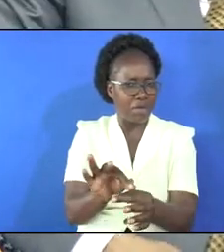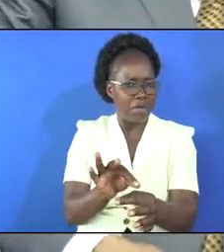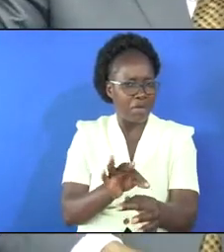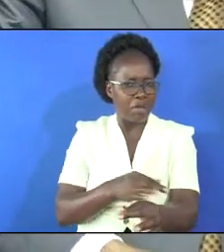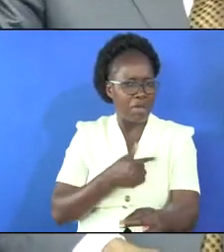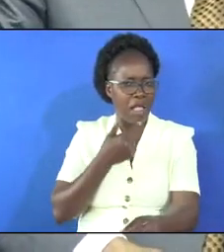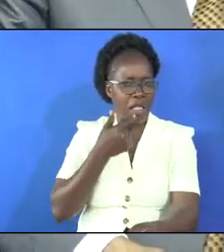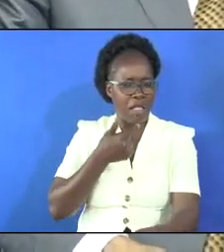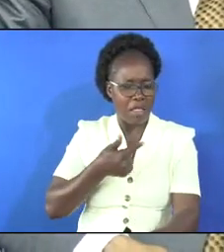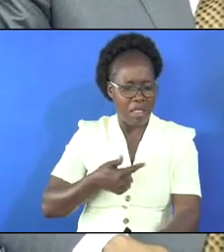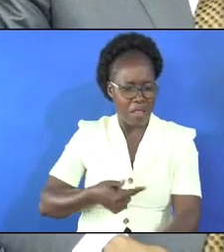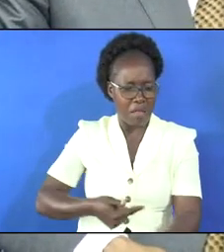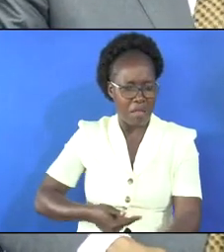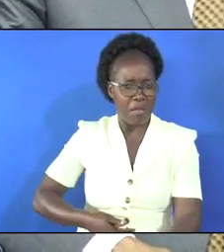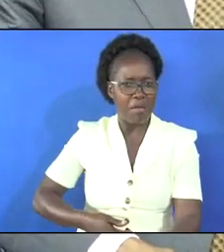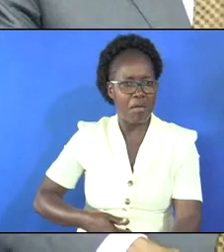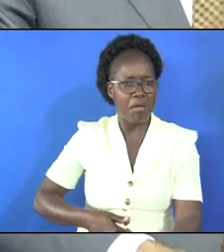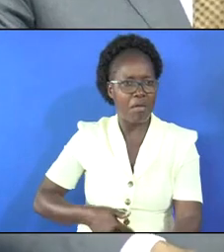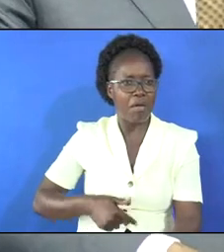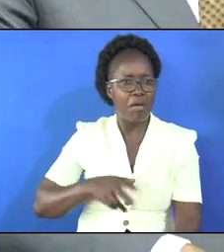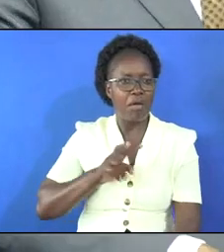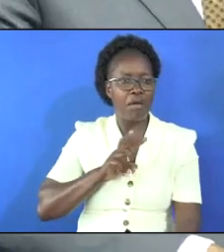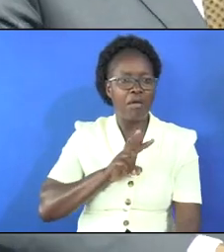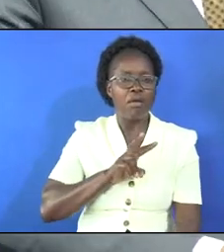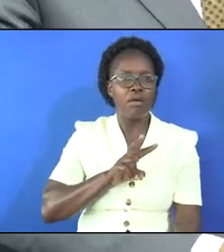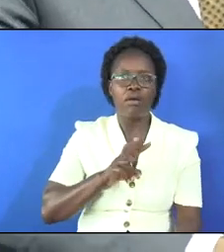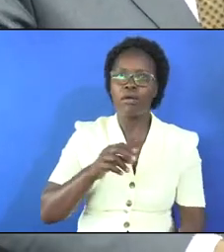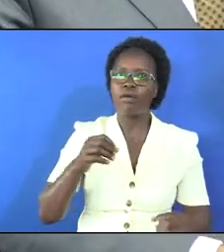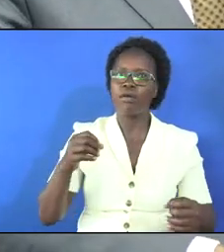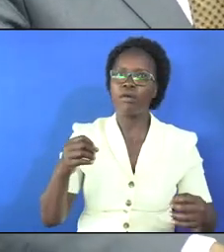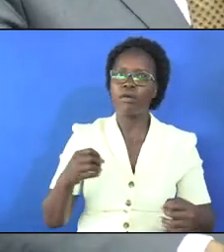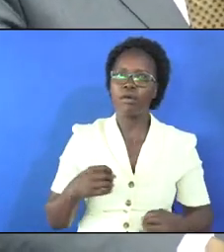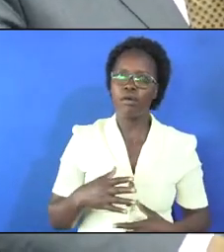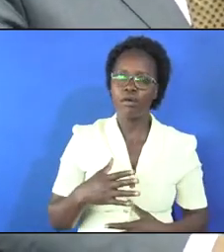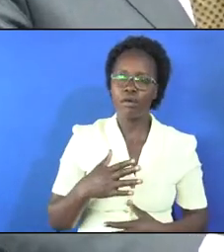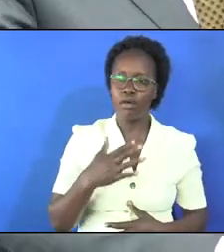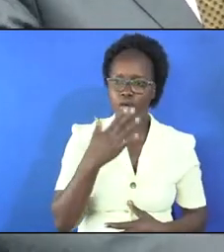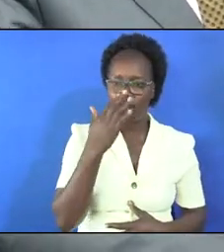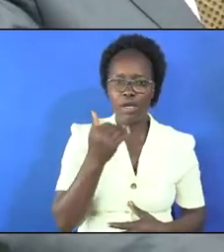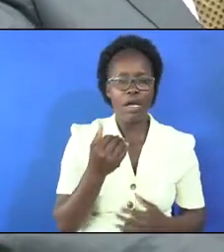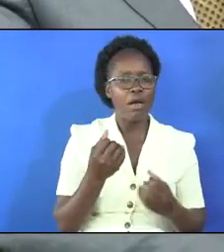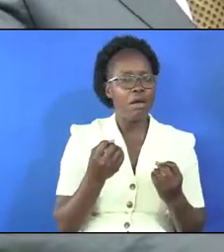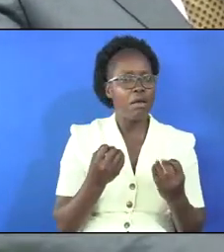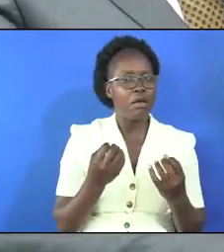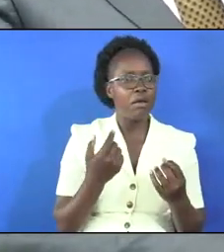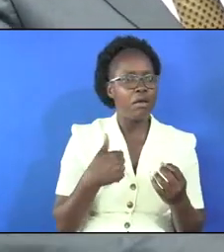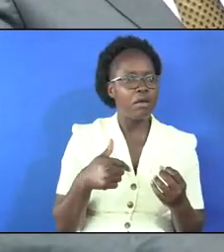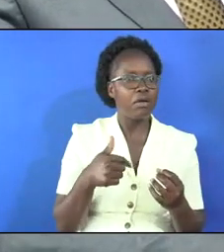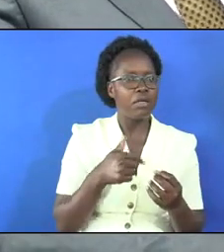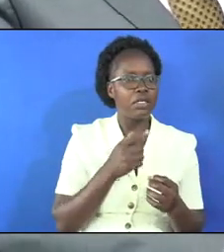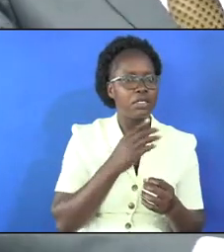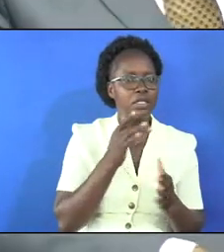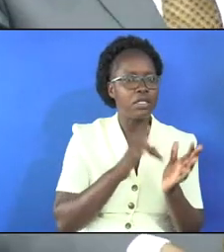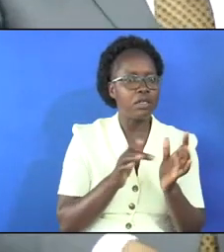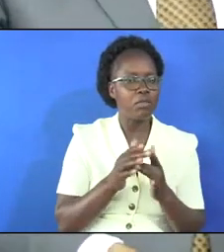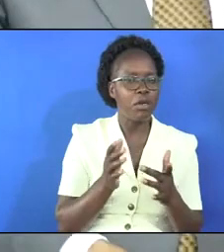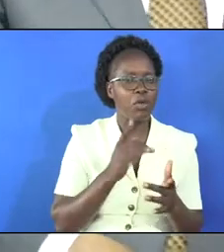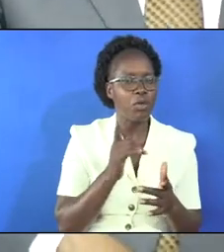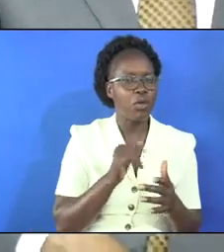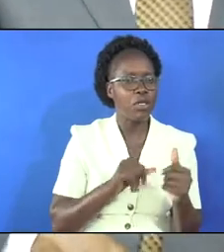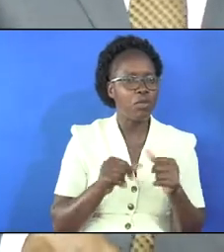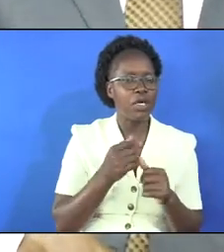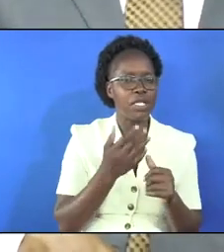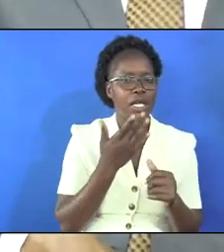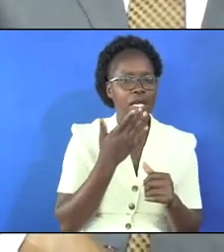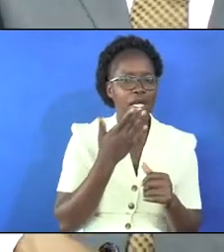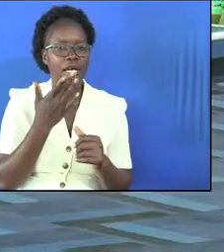almost here when we saw the tongue we were asking so that is why many of us the bible is warning us about the tongue